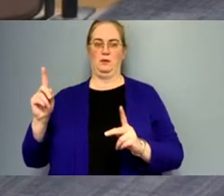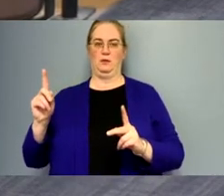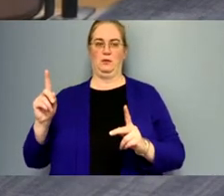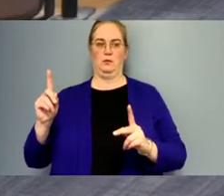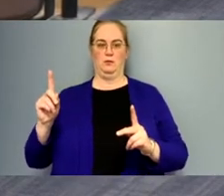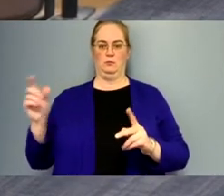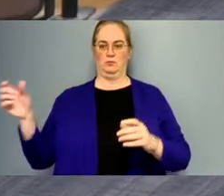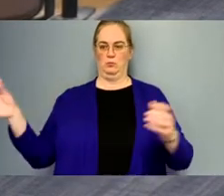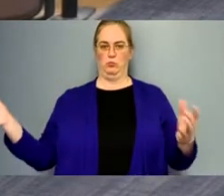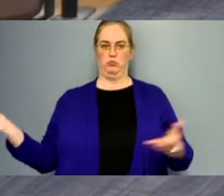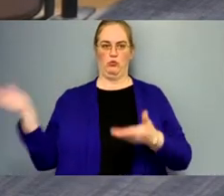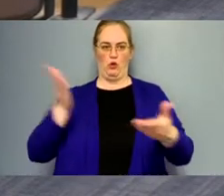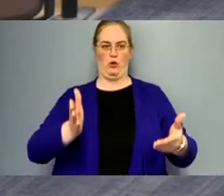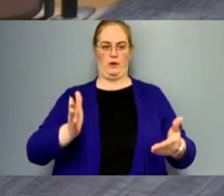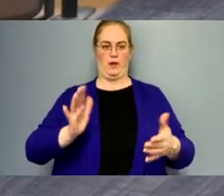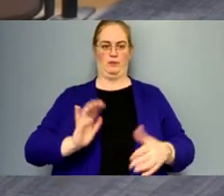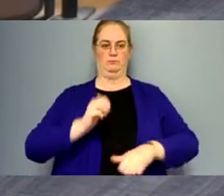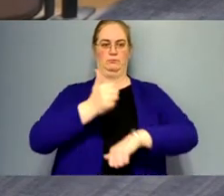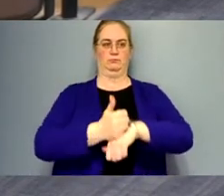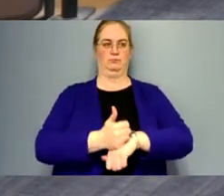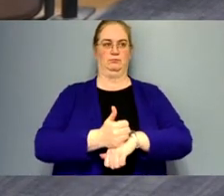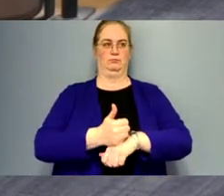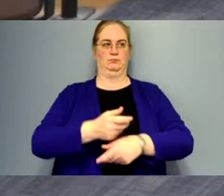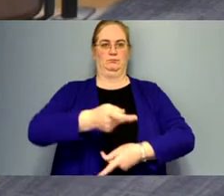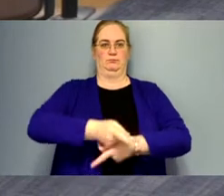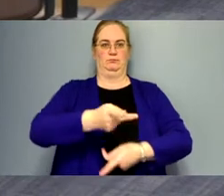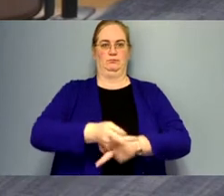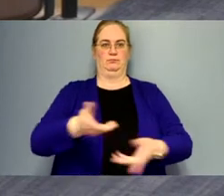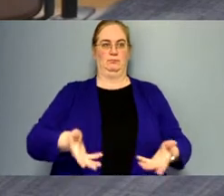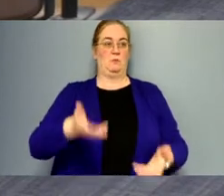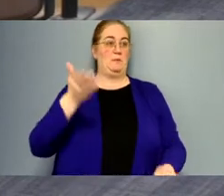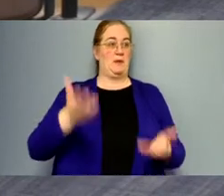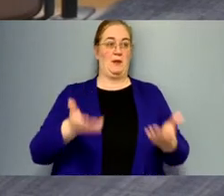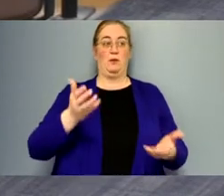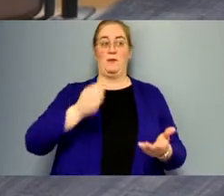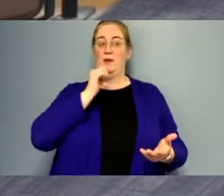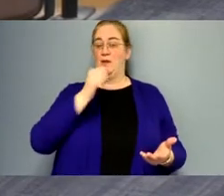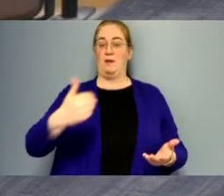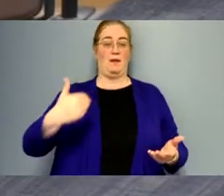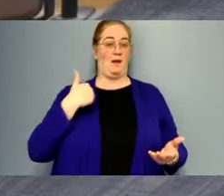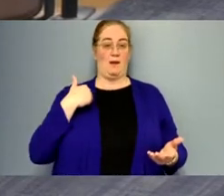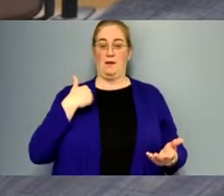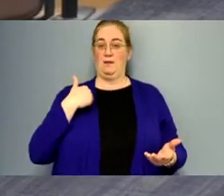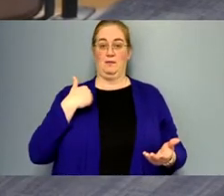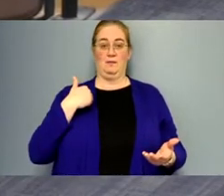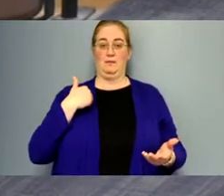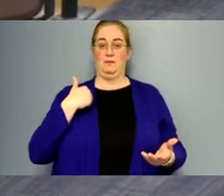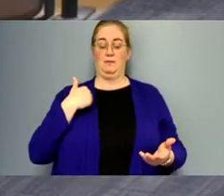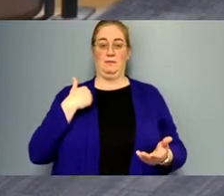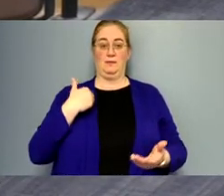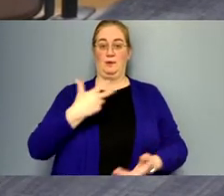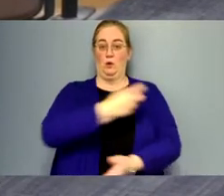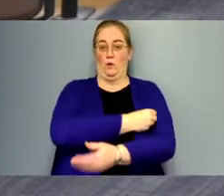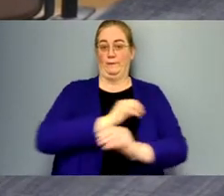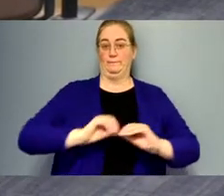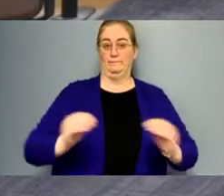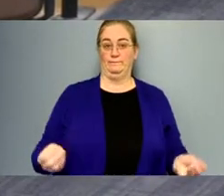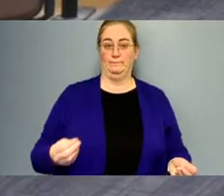who may or may not have ever had a covid shot um